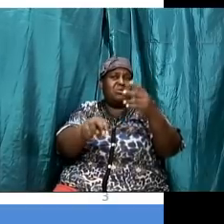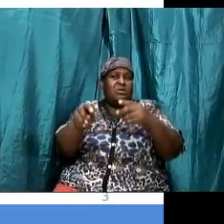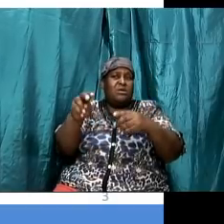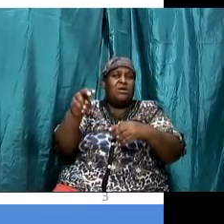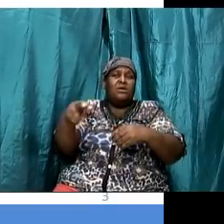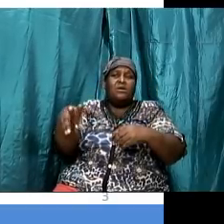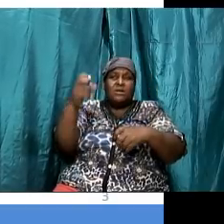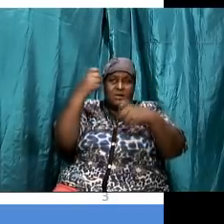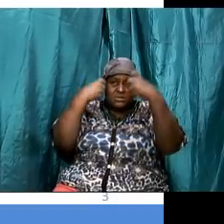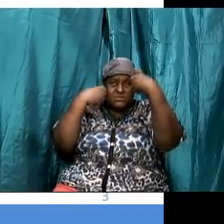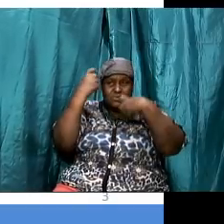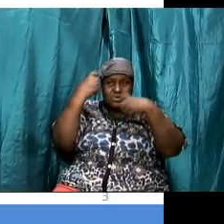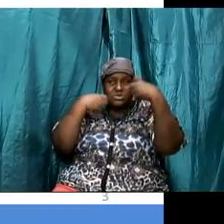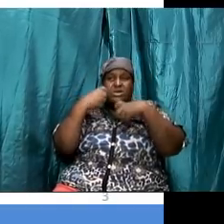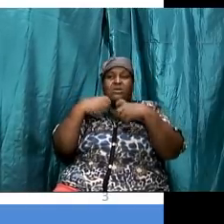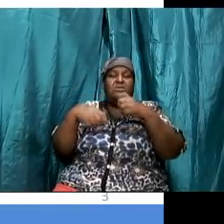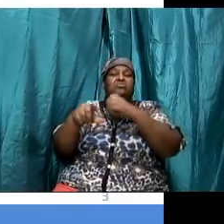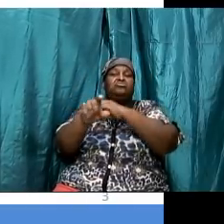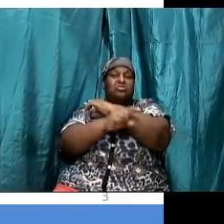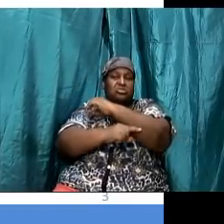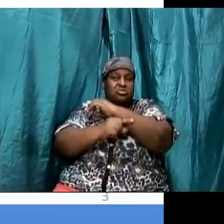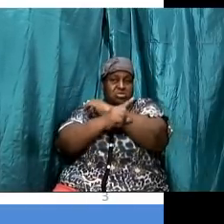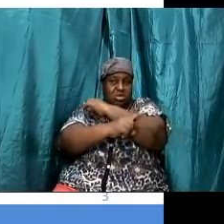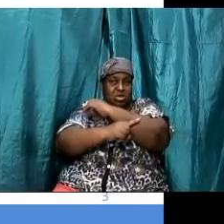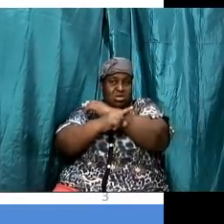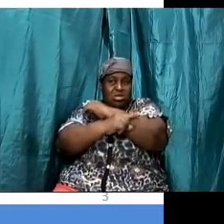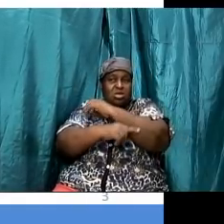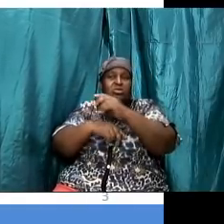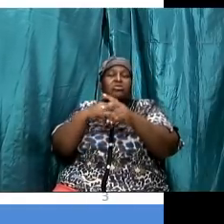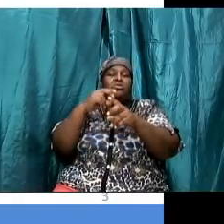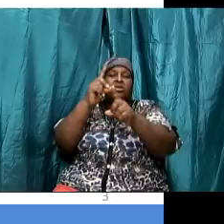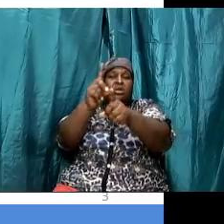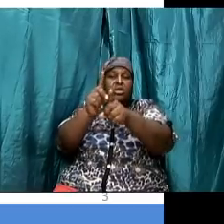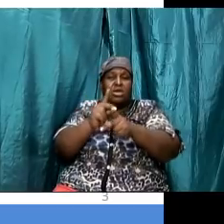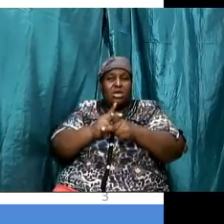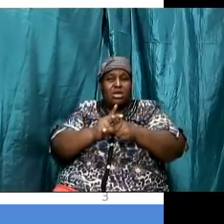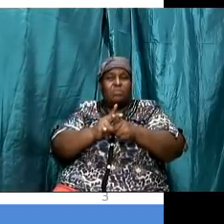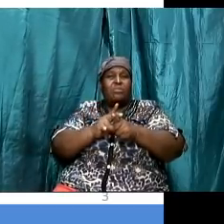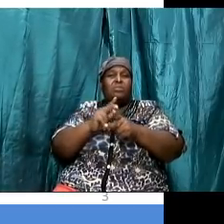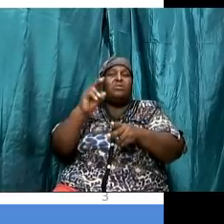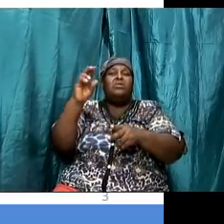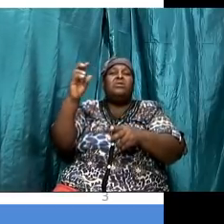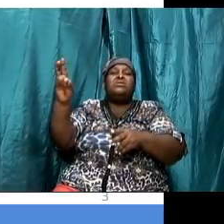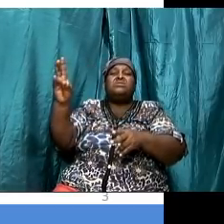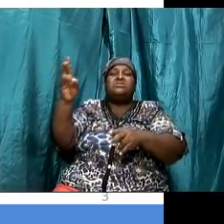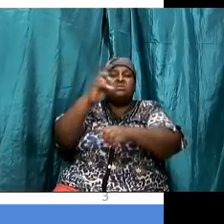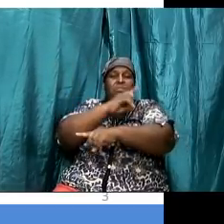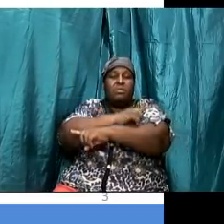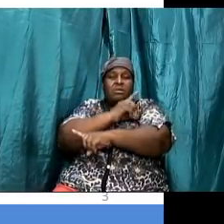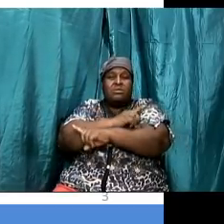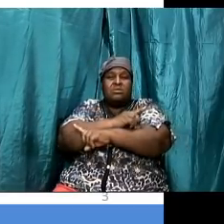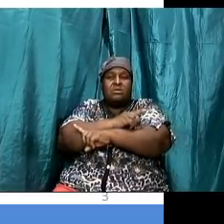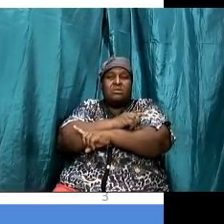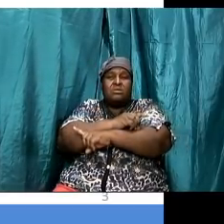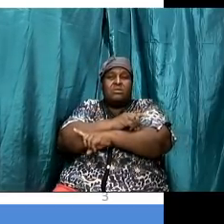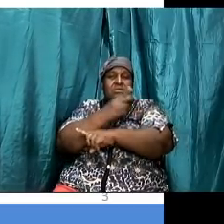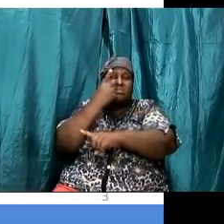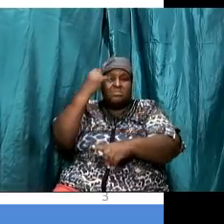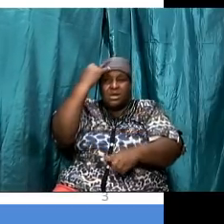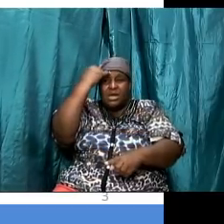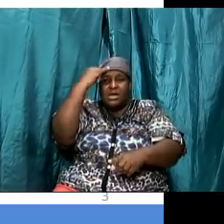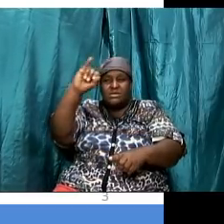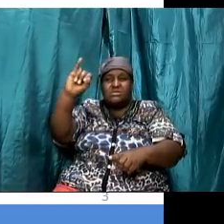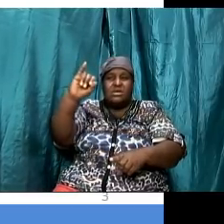scripture is clearly stating that gentiles should keep the sabbath uh but let us look at what isaiah chapter 56 and verse 2